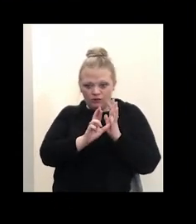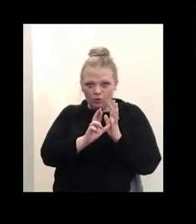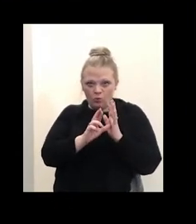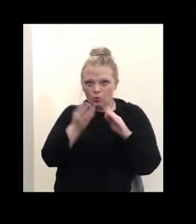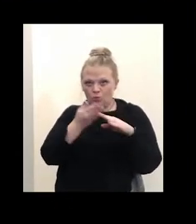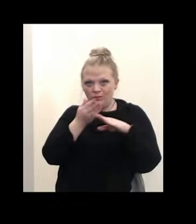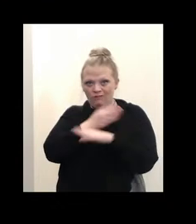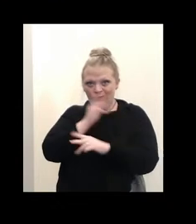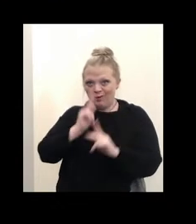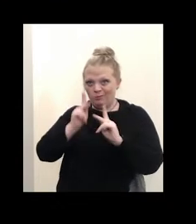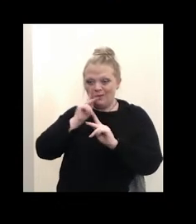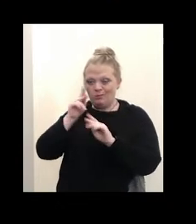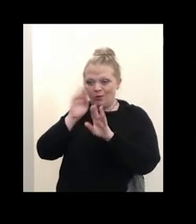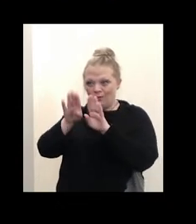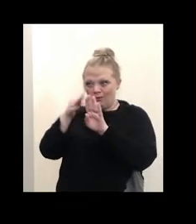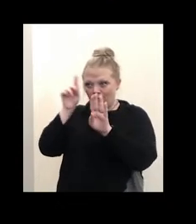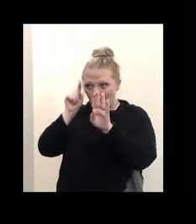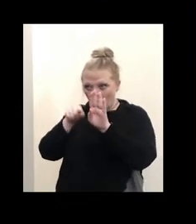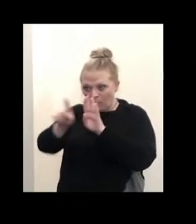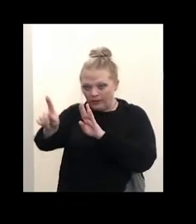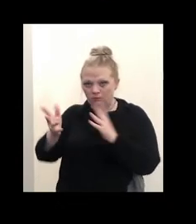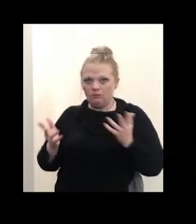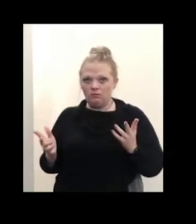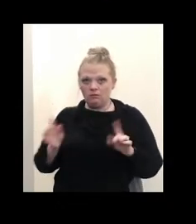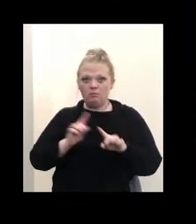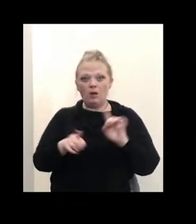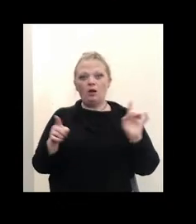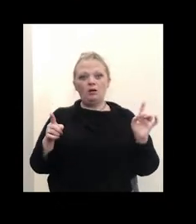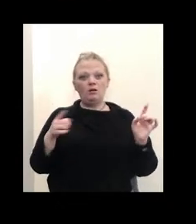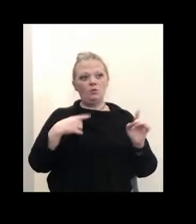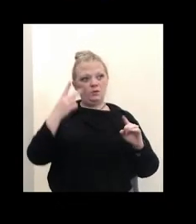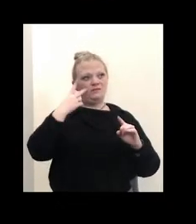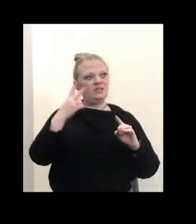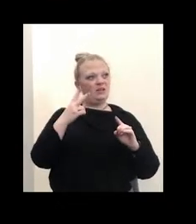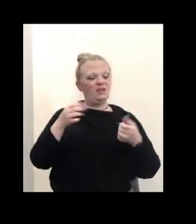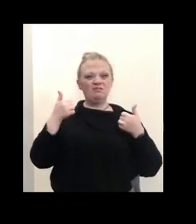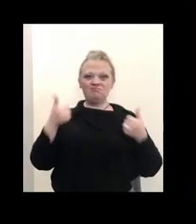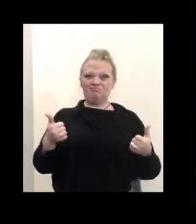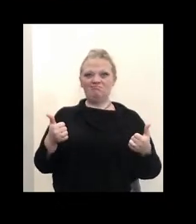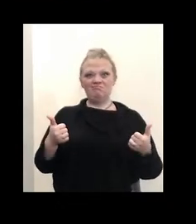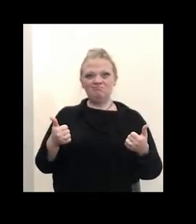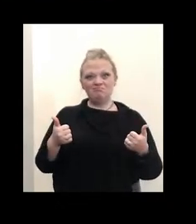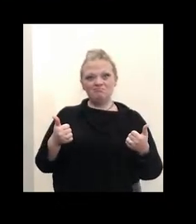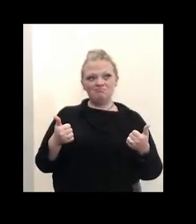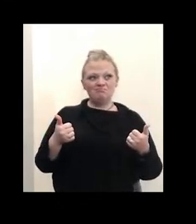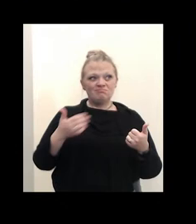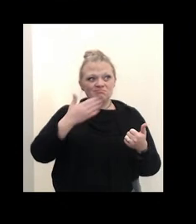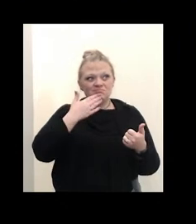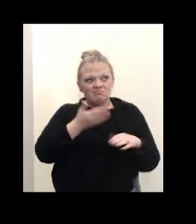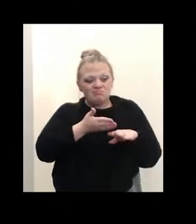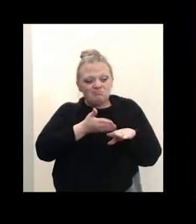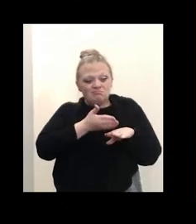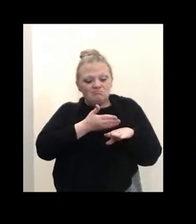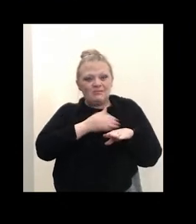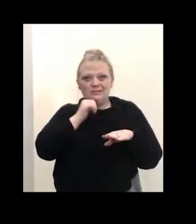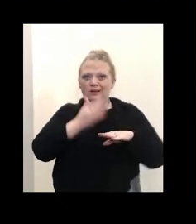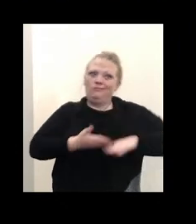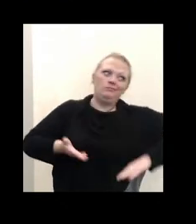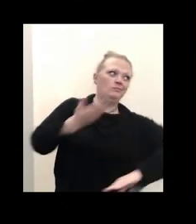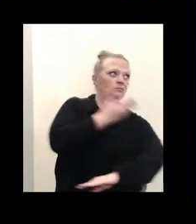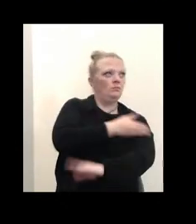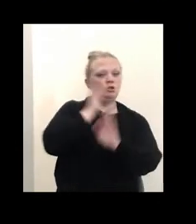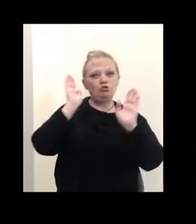But we've seen some positive notes. It's not great what we're seeing in general, but we have said positive notes,